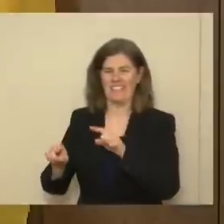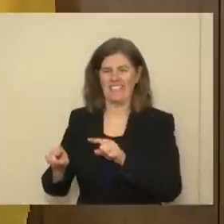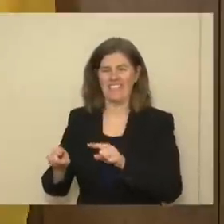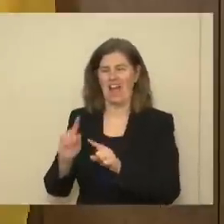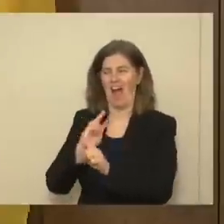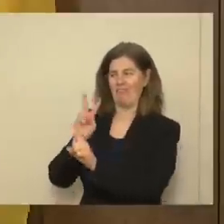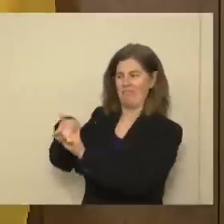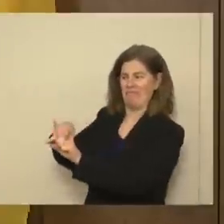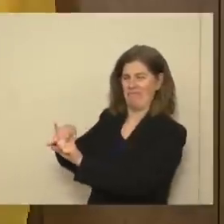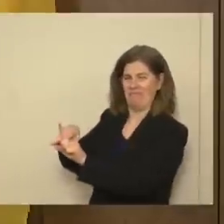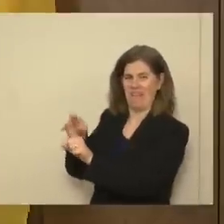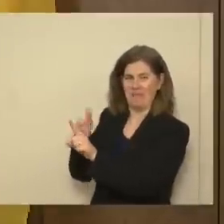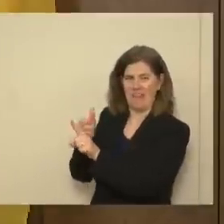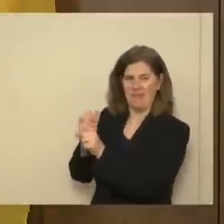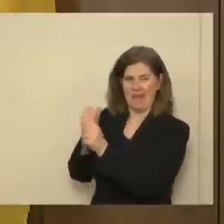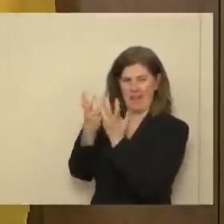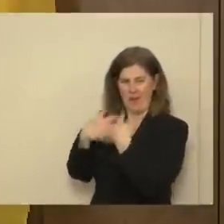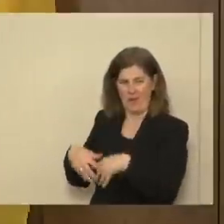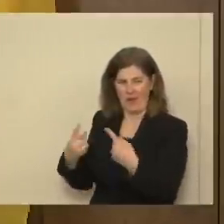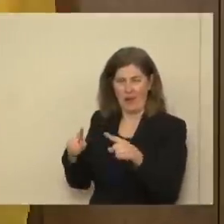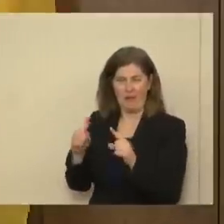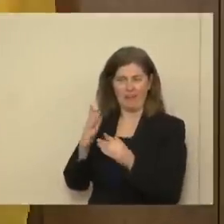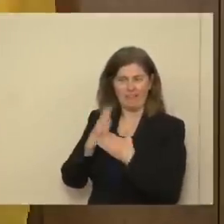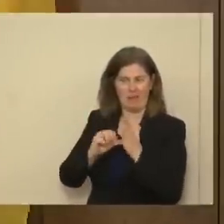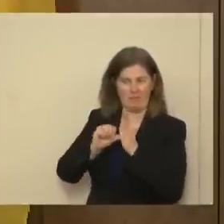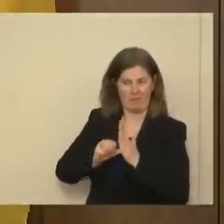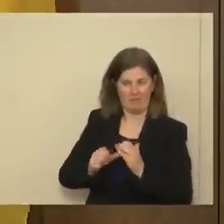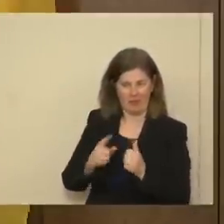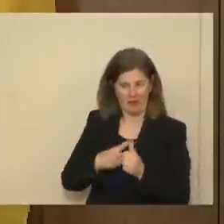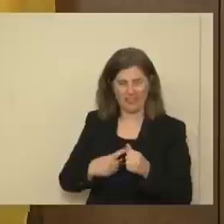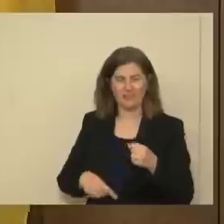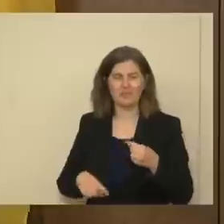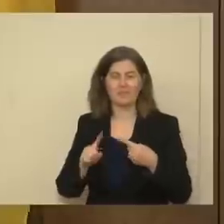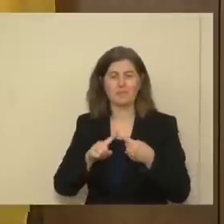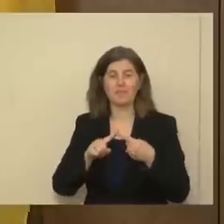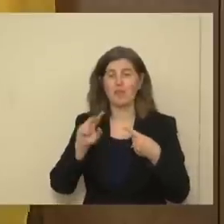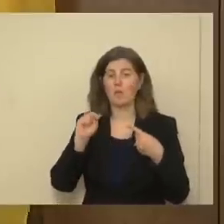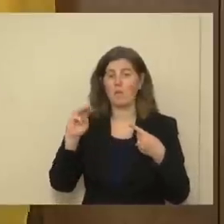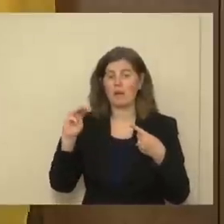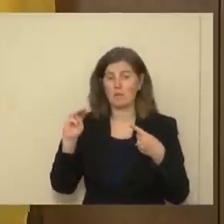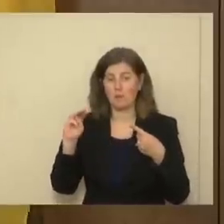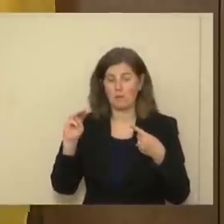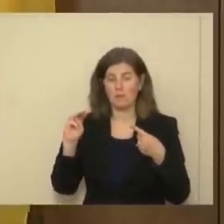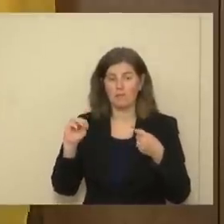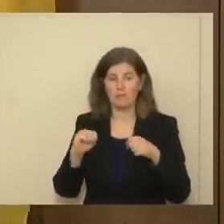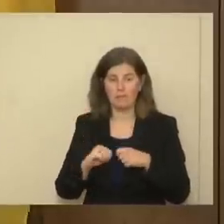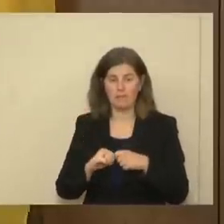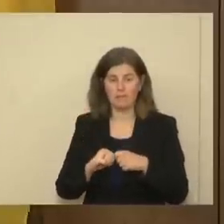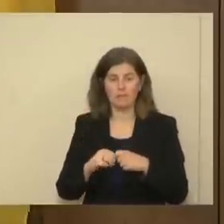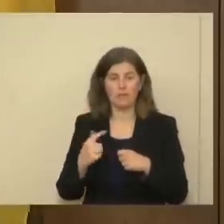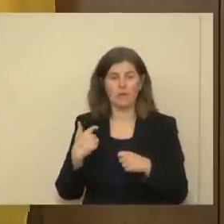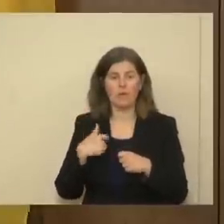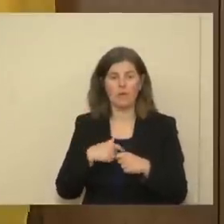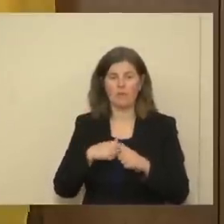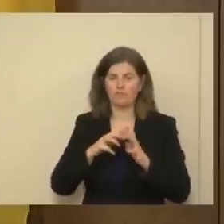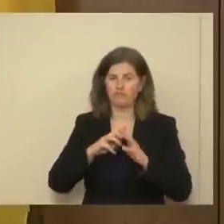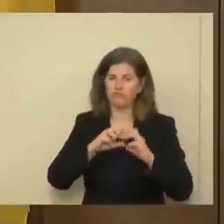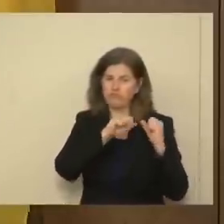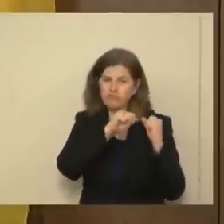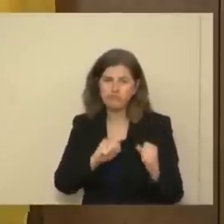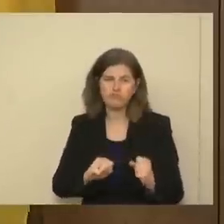tasked with actually making this work, but I want to do a couple highlights. One, New Mexico has a robust